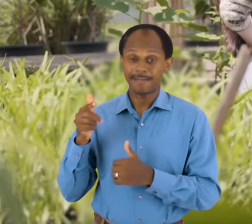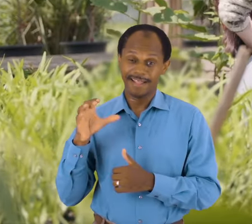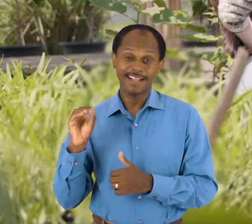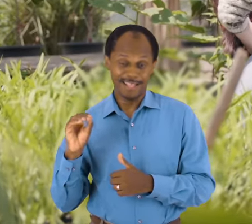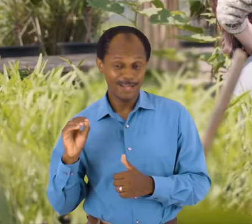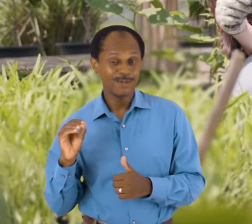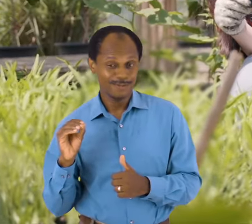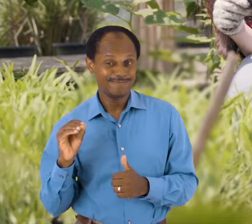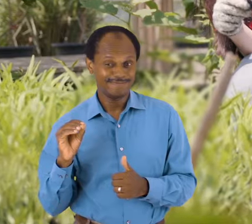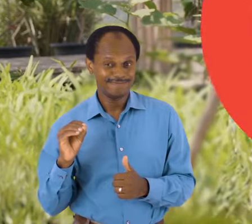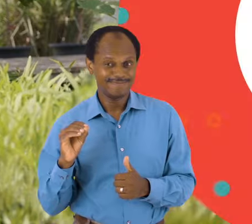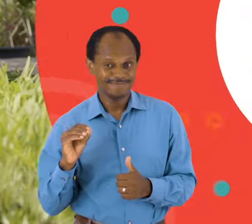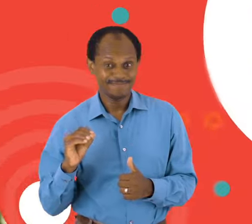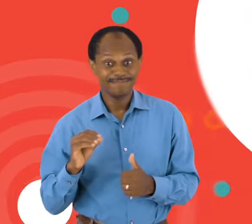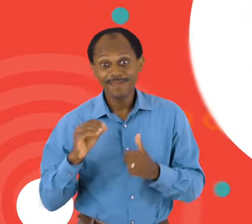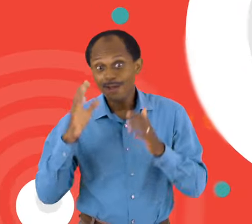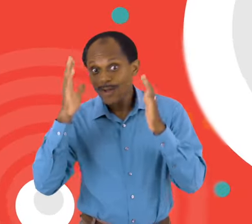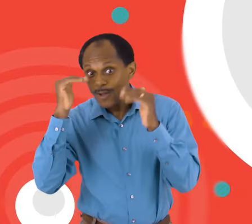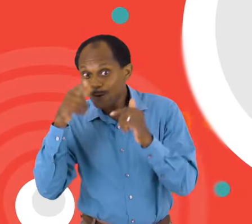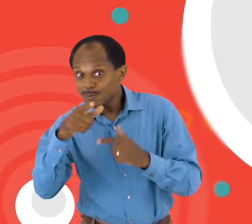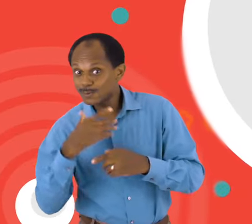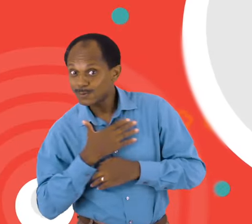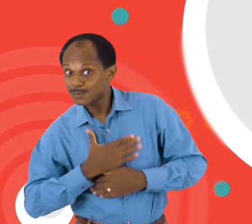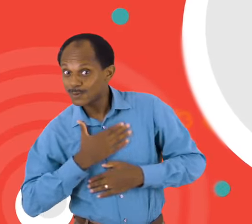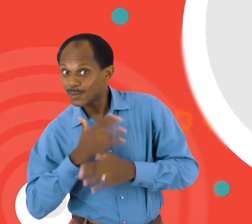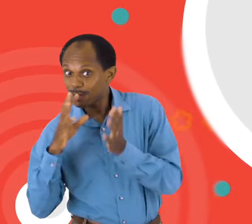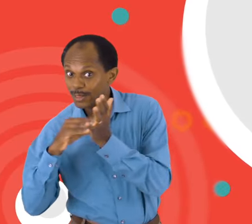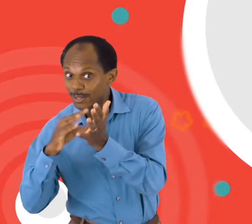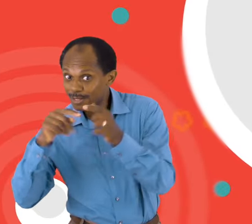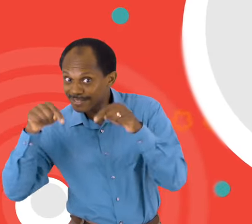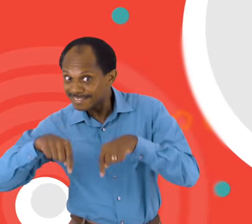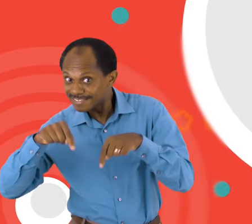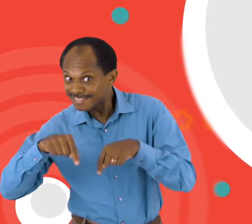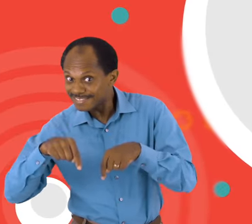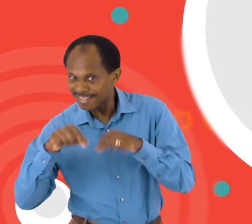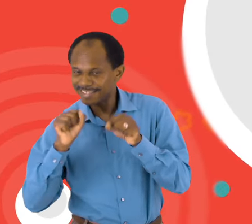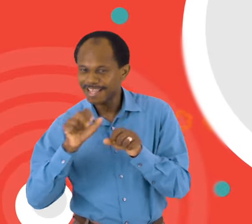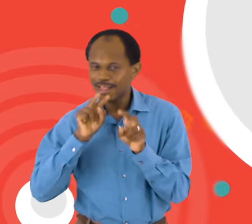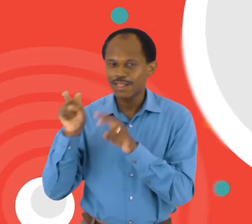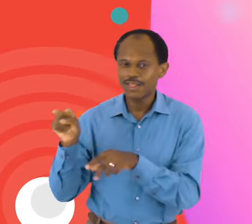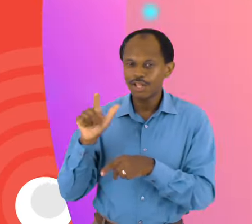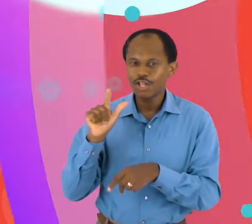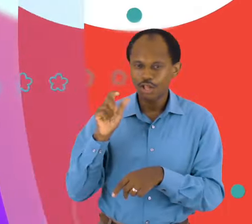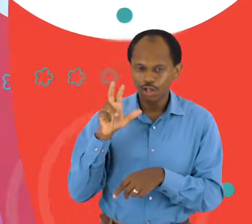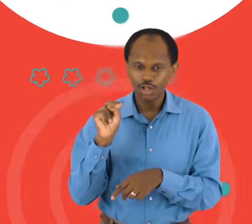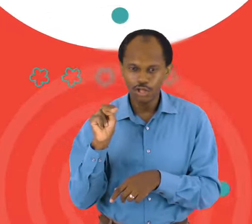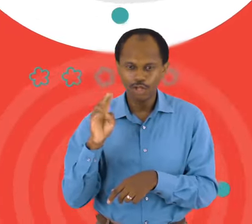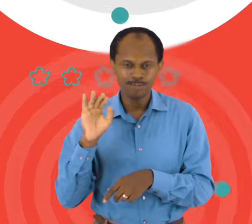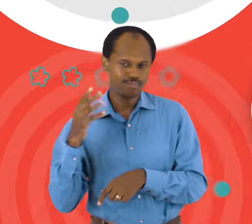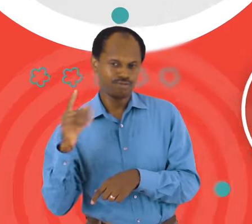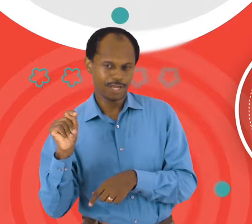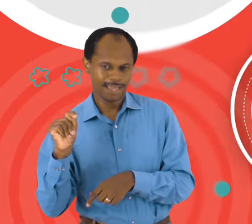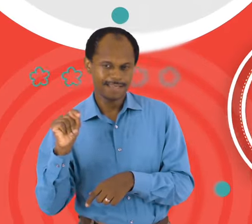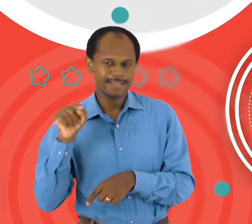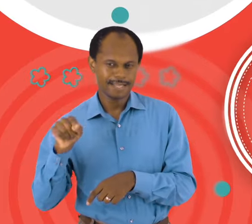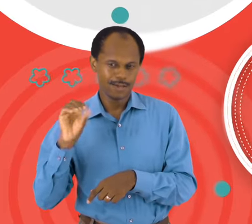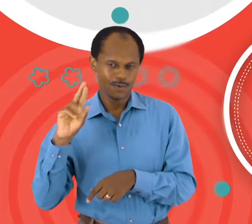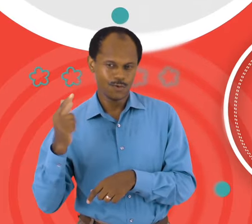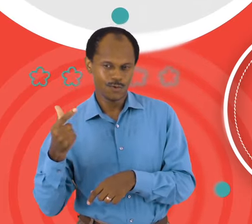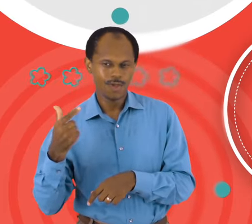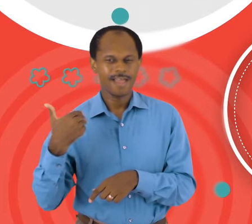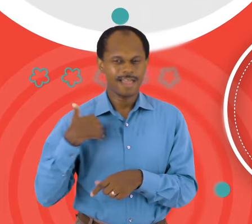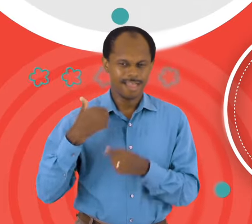Galileo. Hope you had fun learning with us. Visit us at learnbright.org